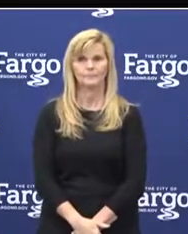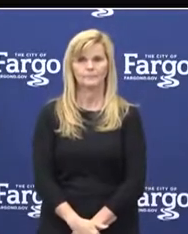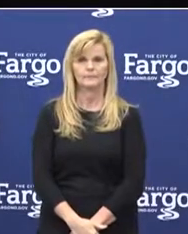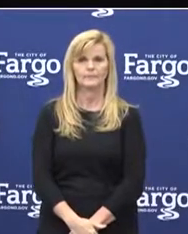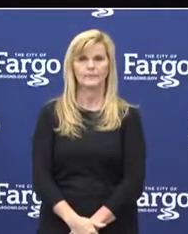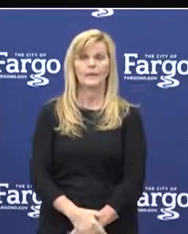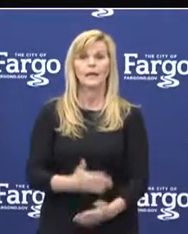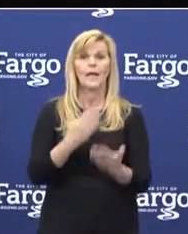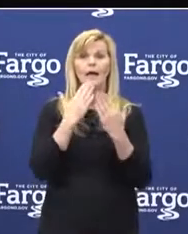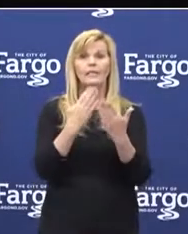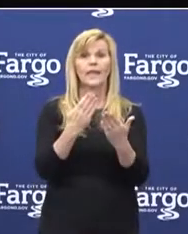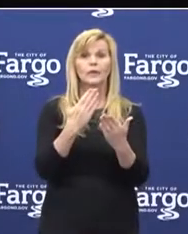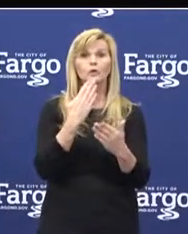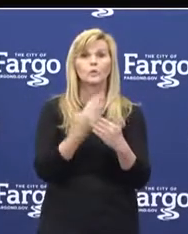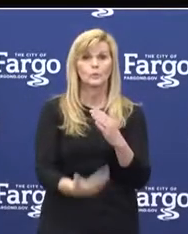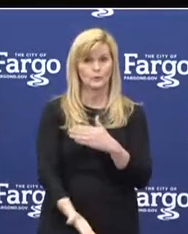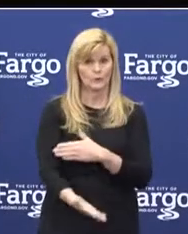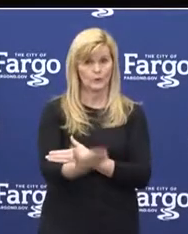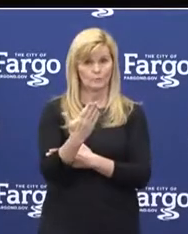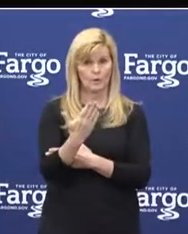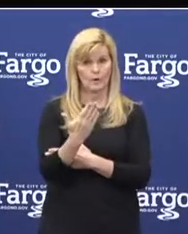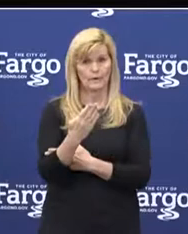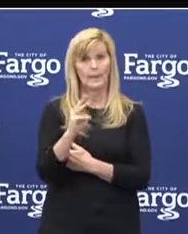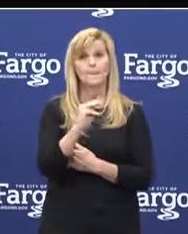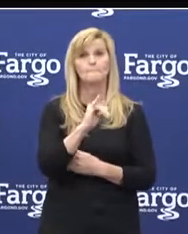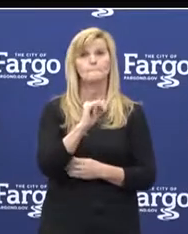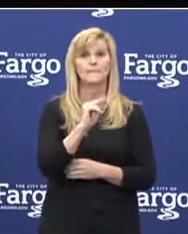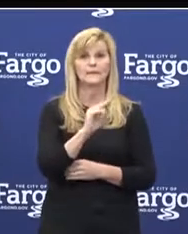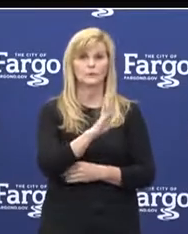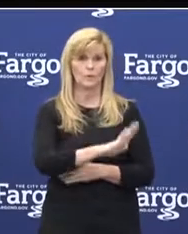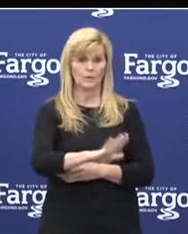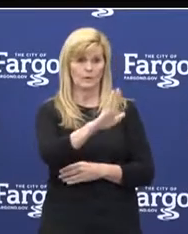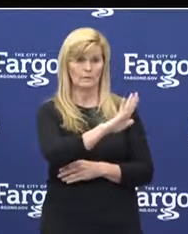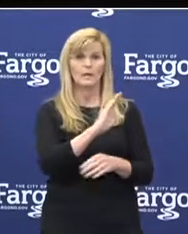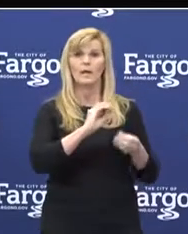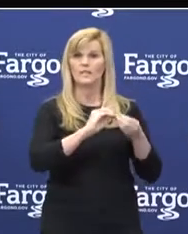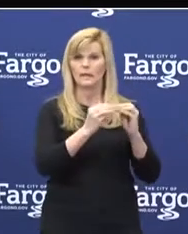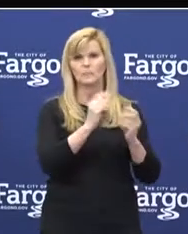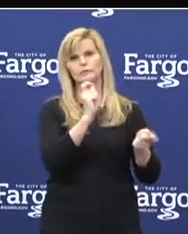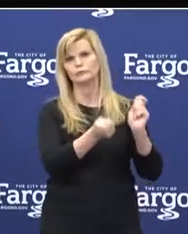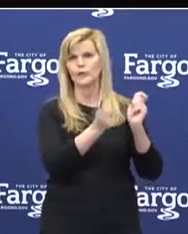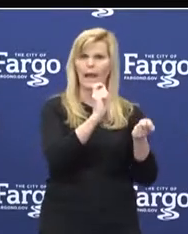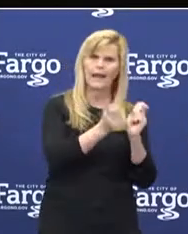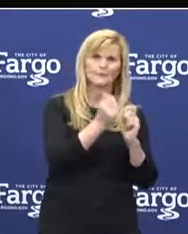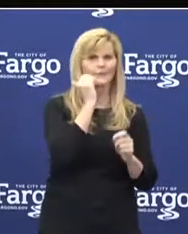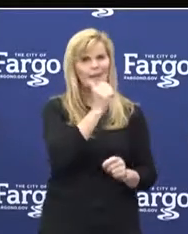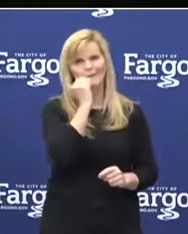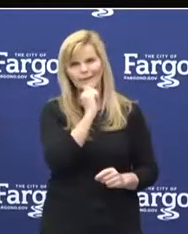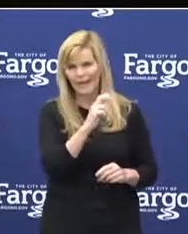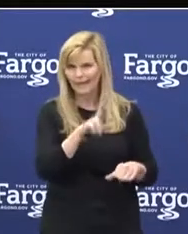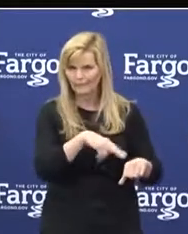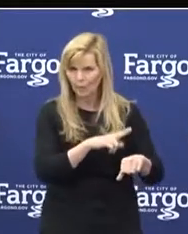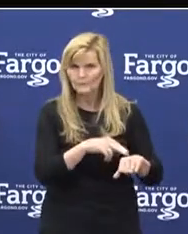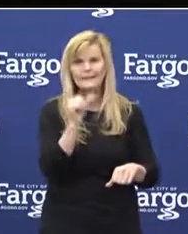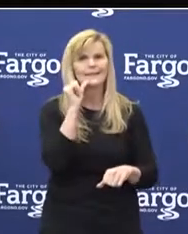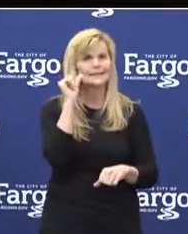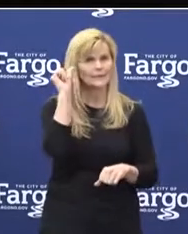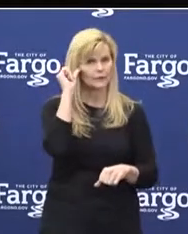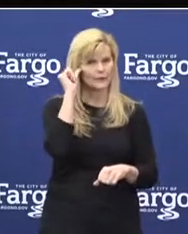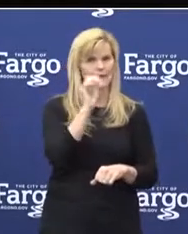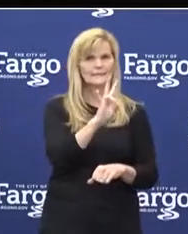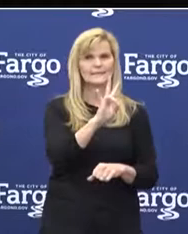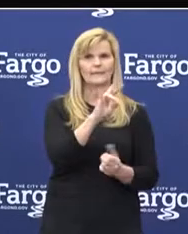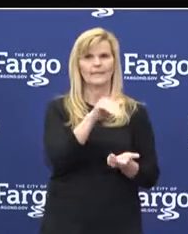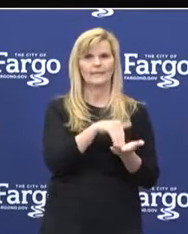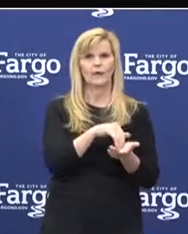Thank you and good morning. In Minnesota, and the numbers continue to change daily, but as of yesterday, Minnesota had